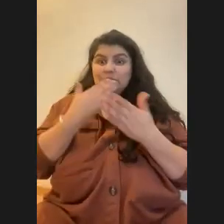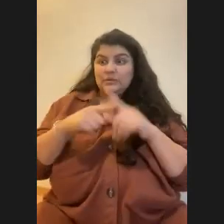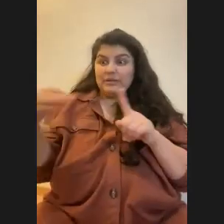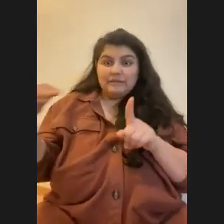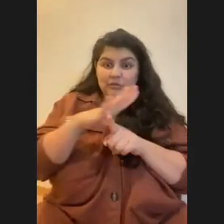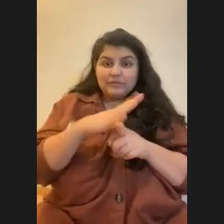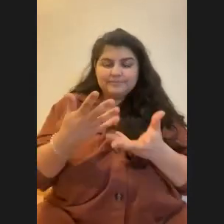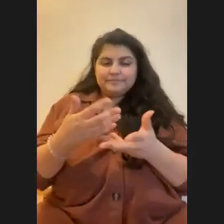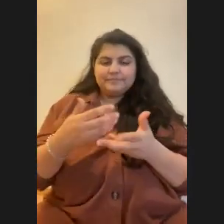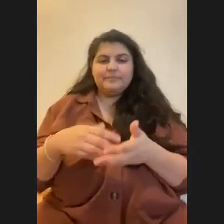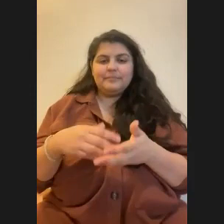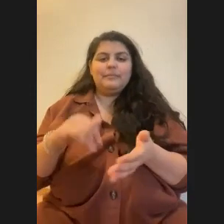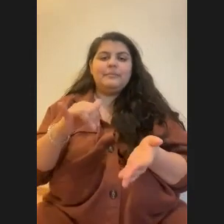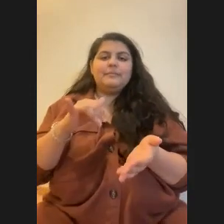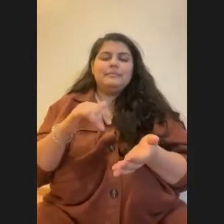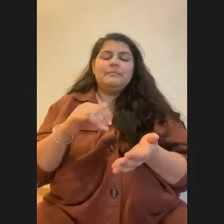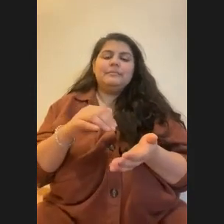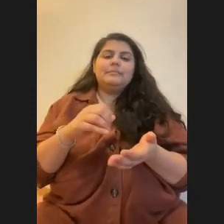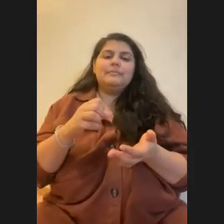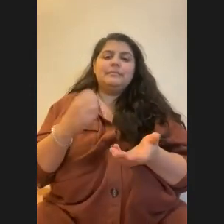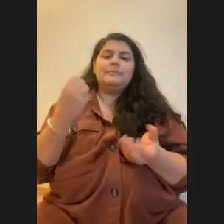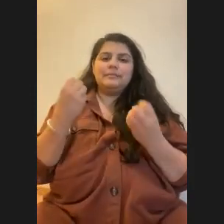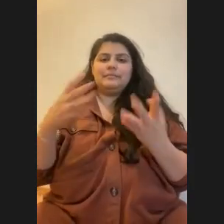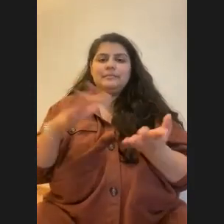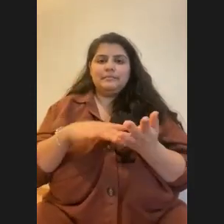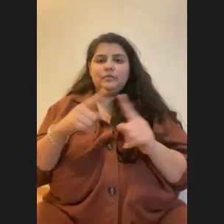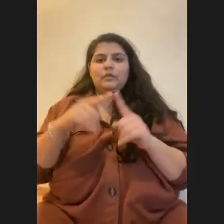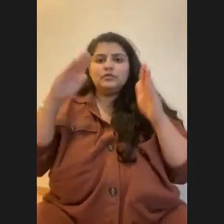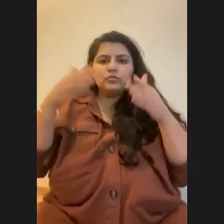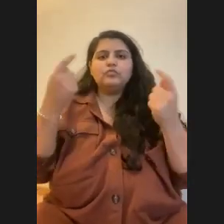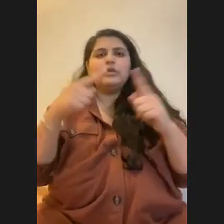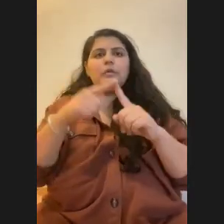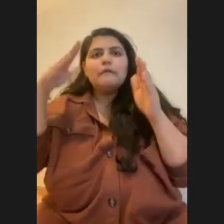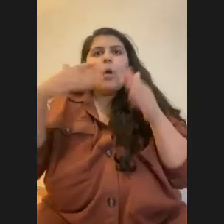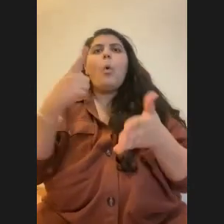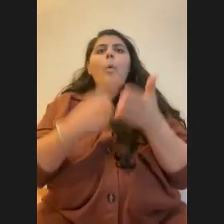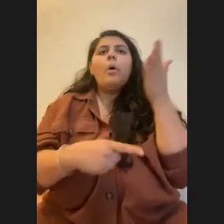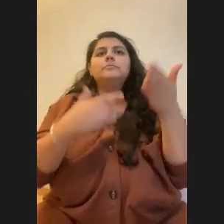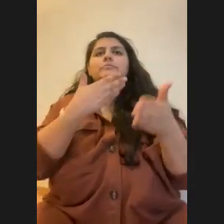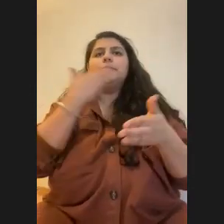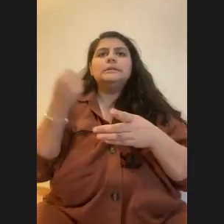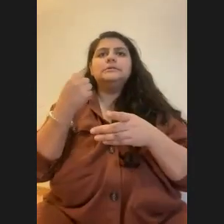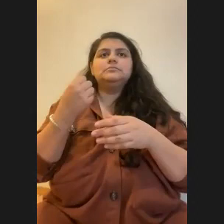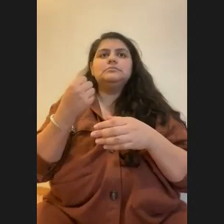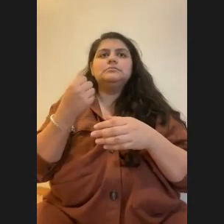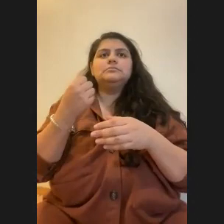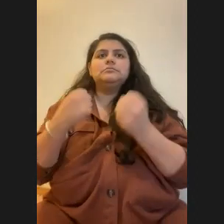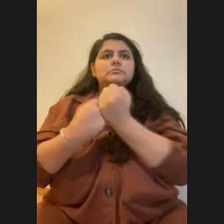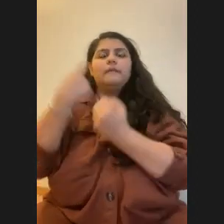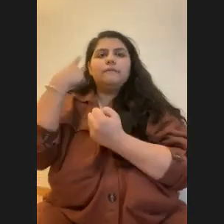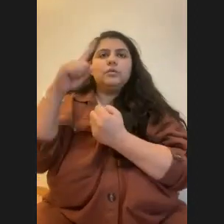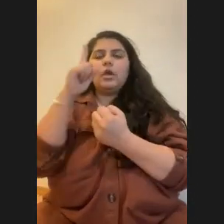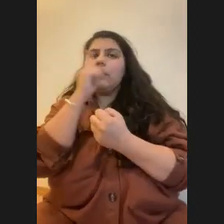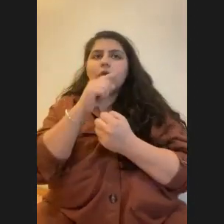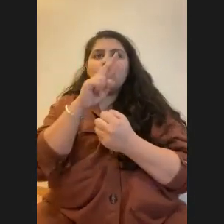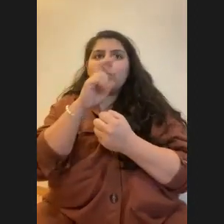are the best solutions going forward for coral reef, artificial reefs, especially, but it's kind of a mixed bag. If you're really interested